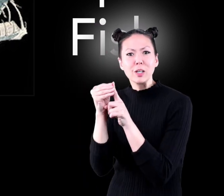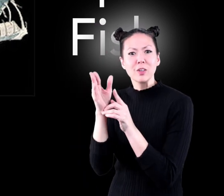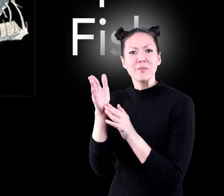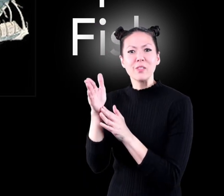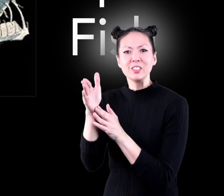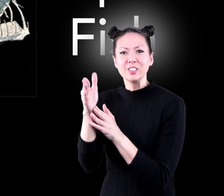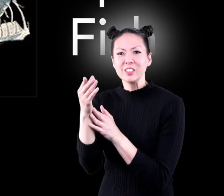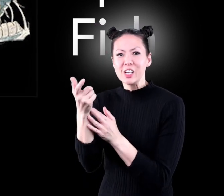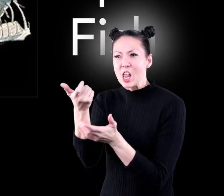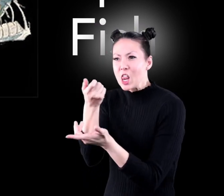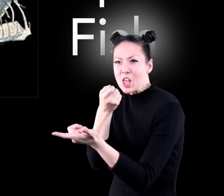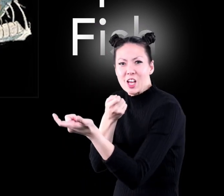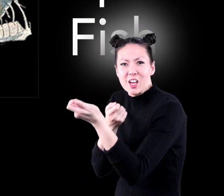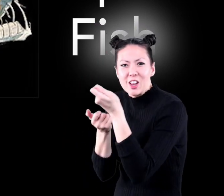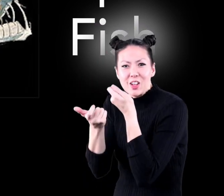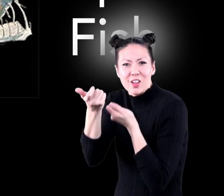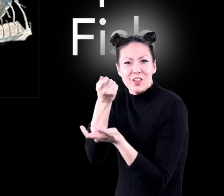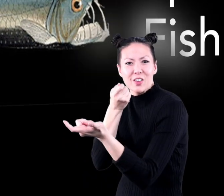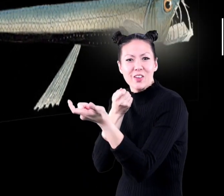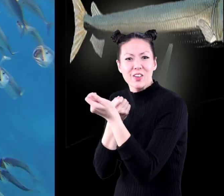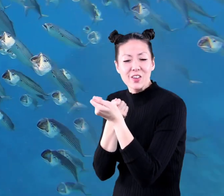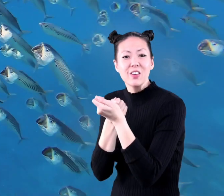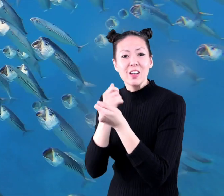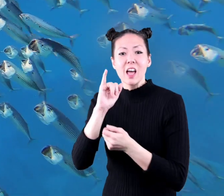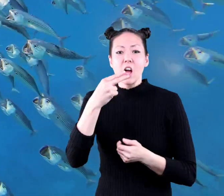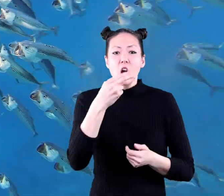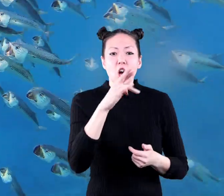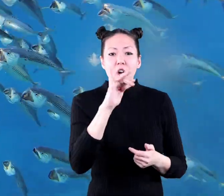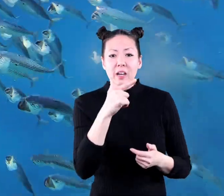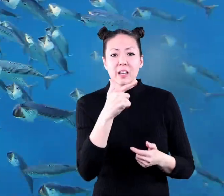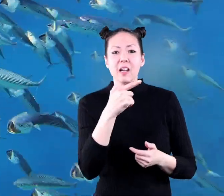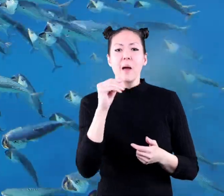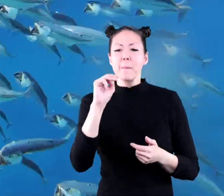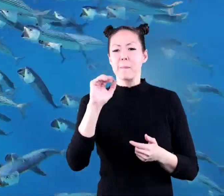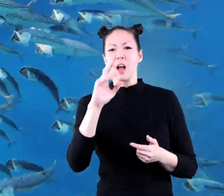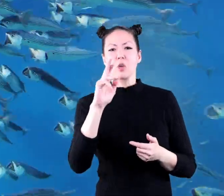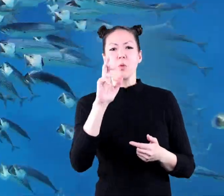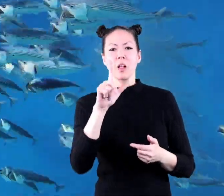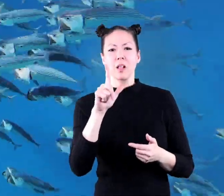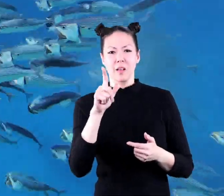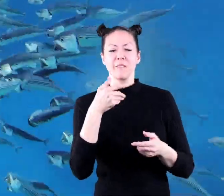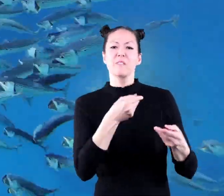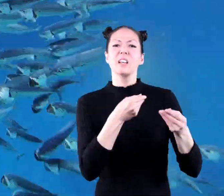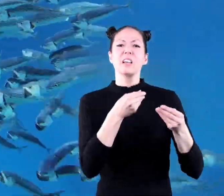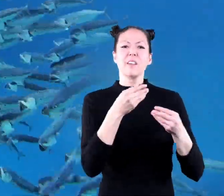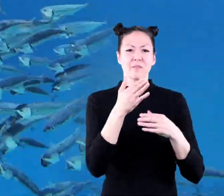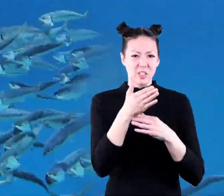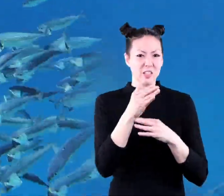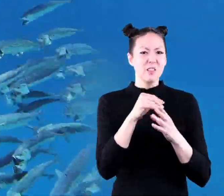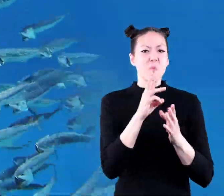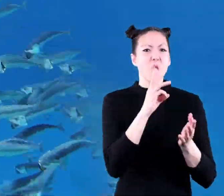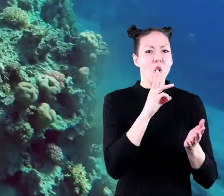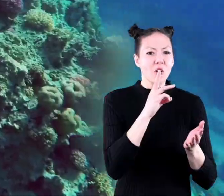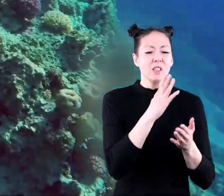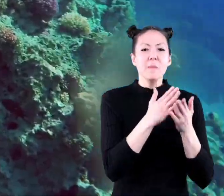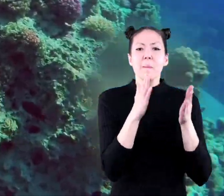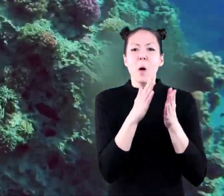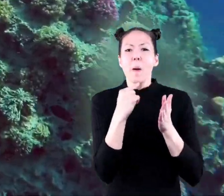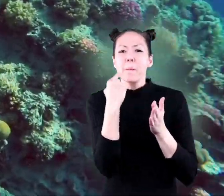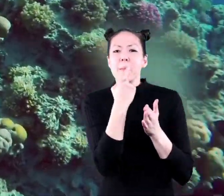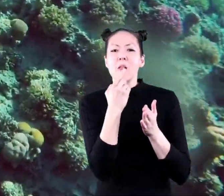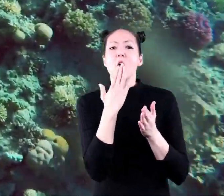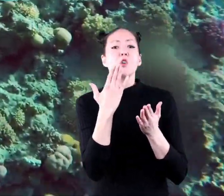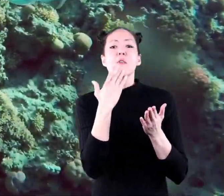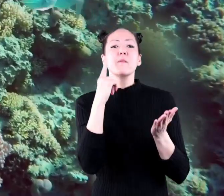similar to a fishing lure the herring and the mackerel both feed near the surface of the water their